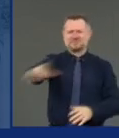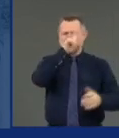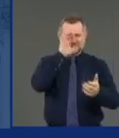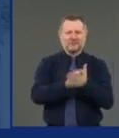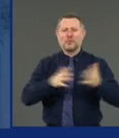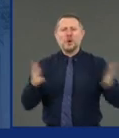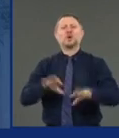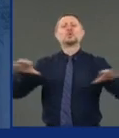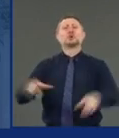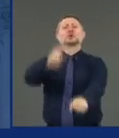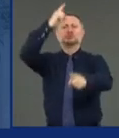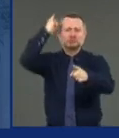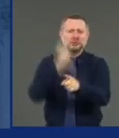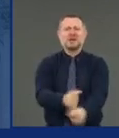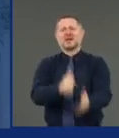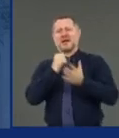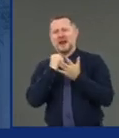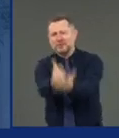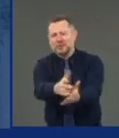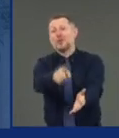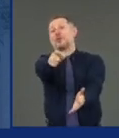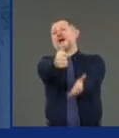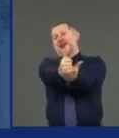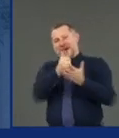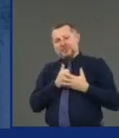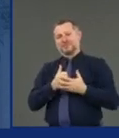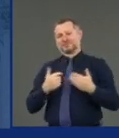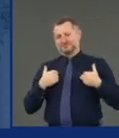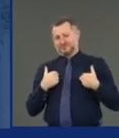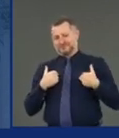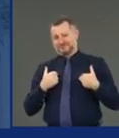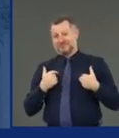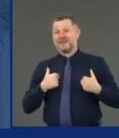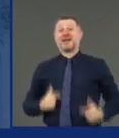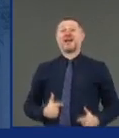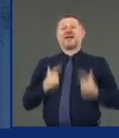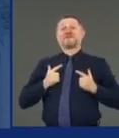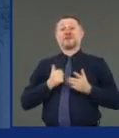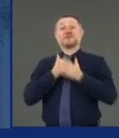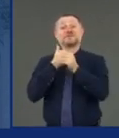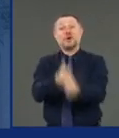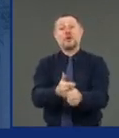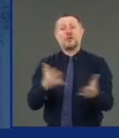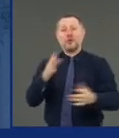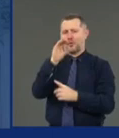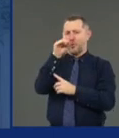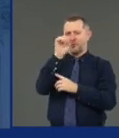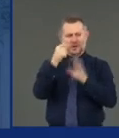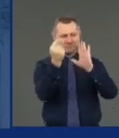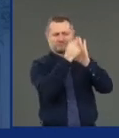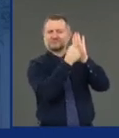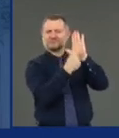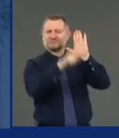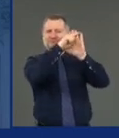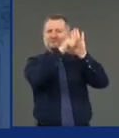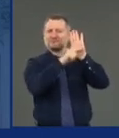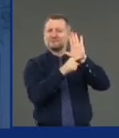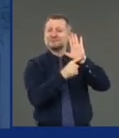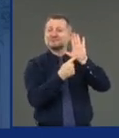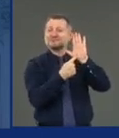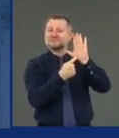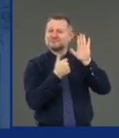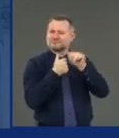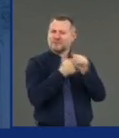each other. By living your life by a code where you believe you are living it in an honorable